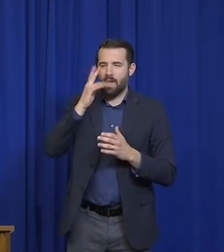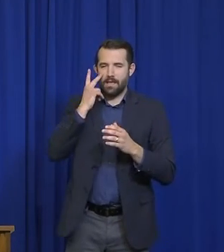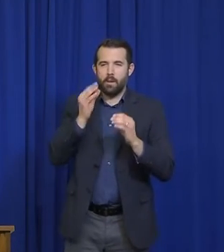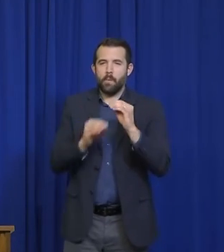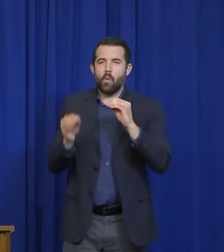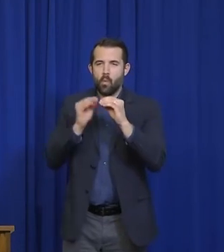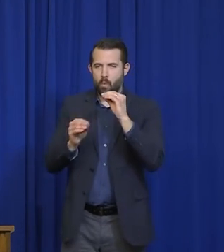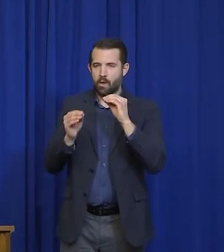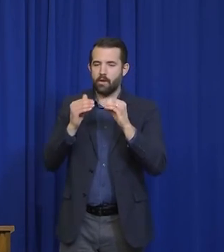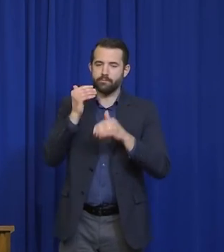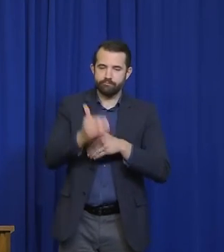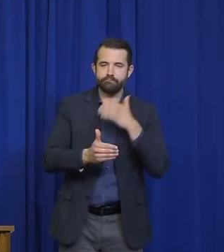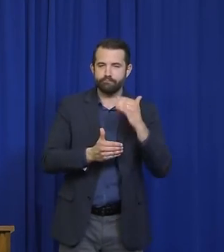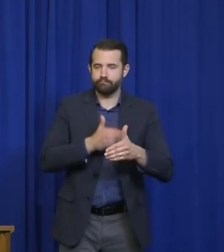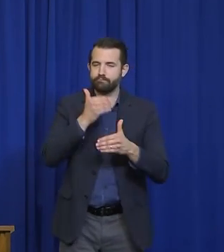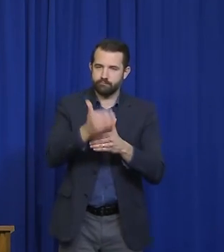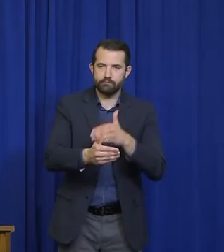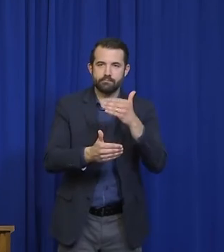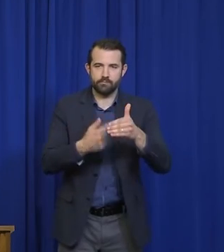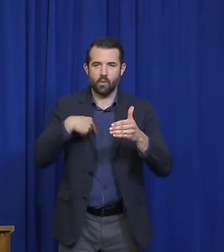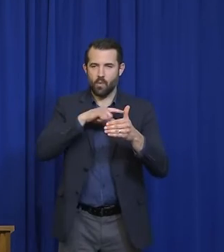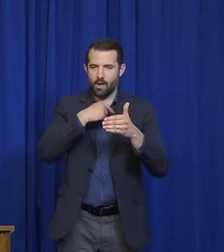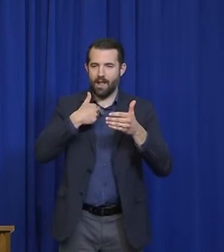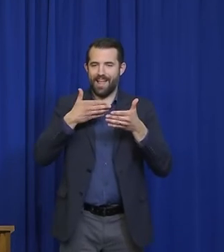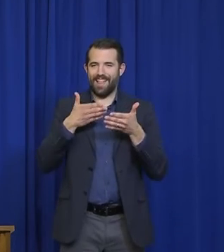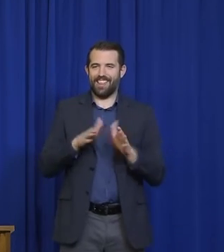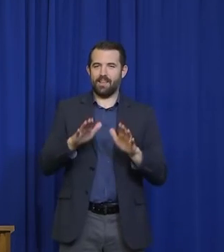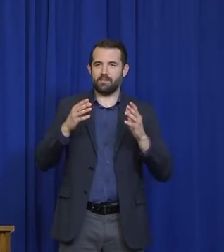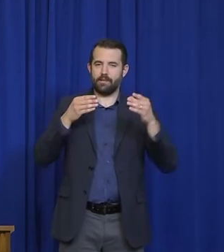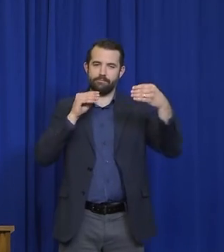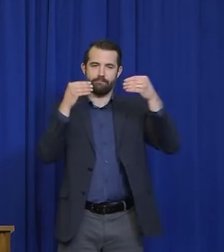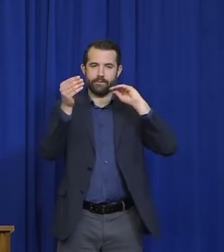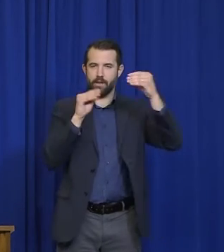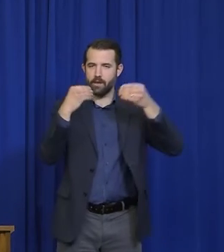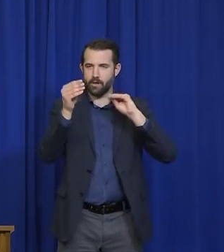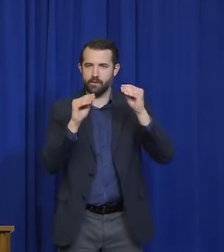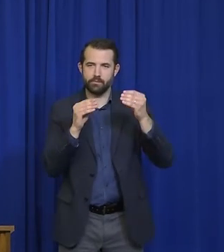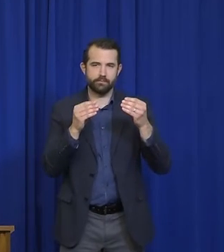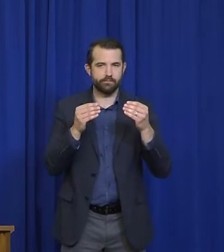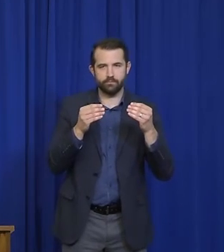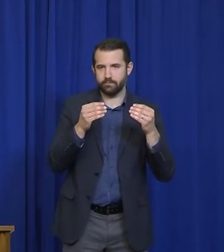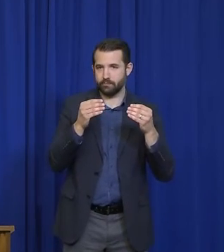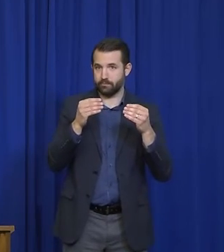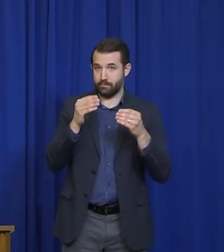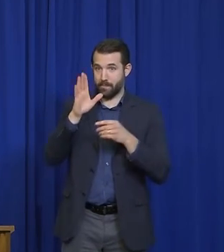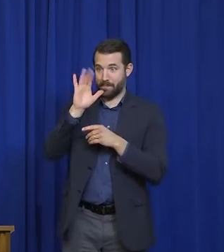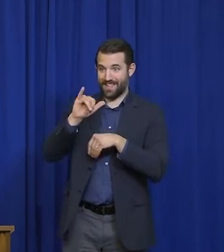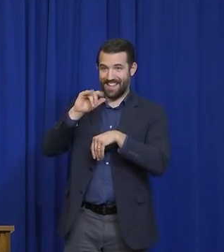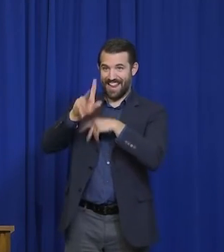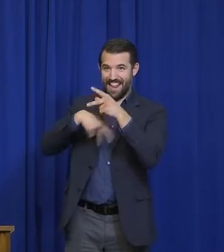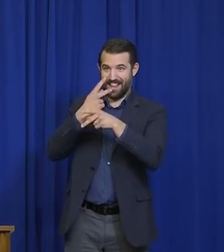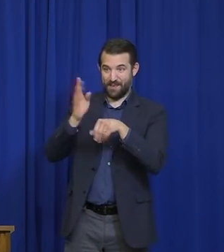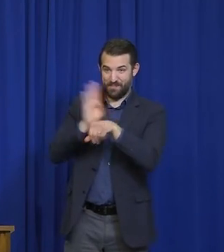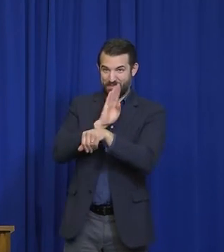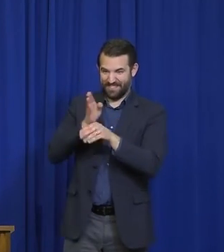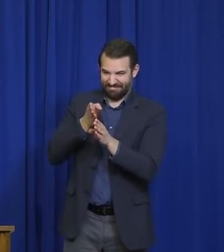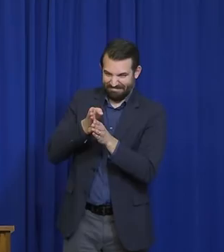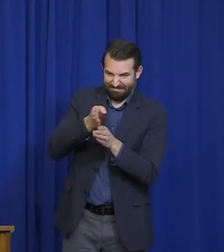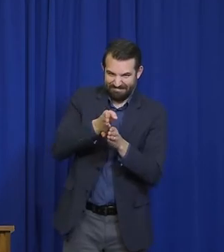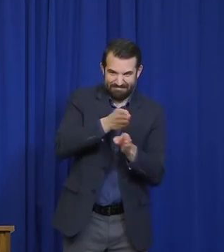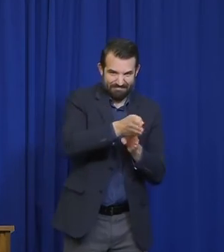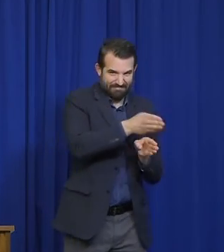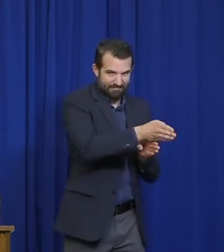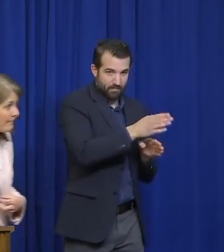left a lot of room, I think, in this staged approach to be able to look at those options and move that way if we choose to.